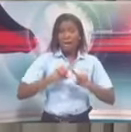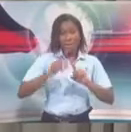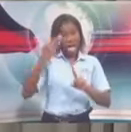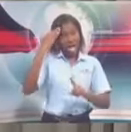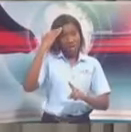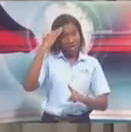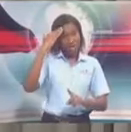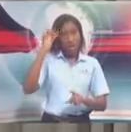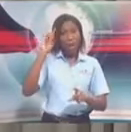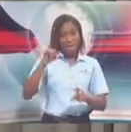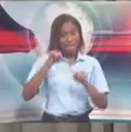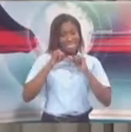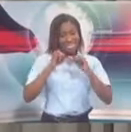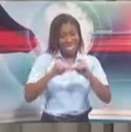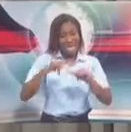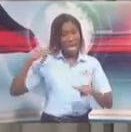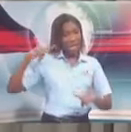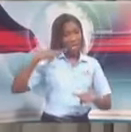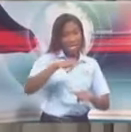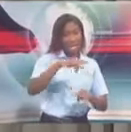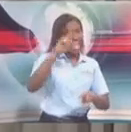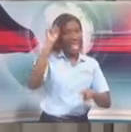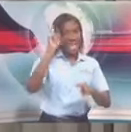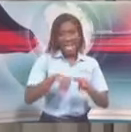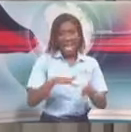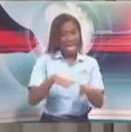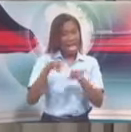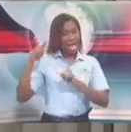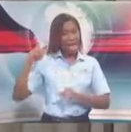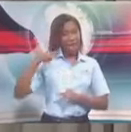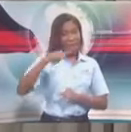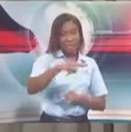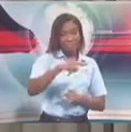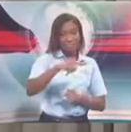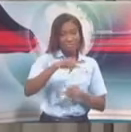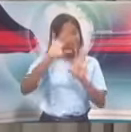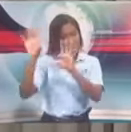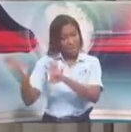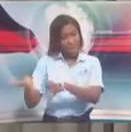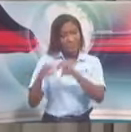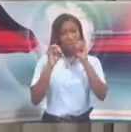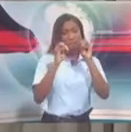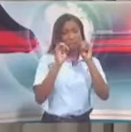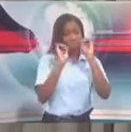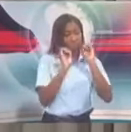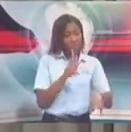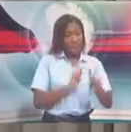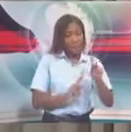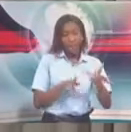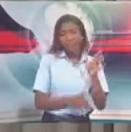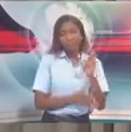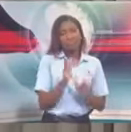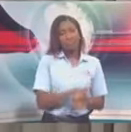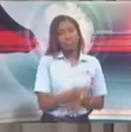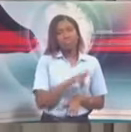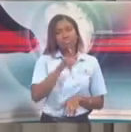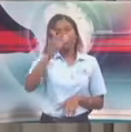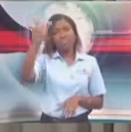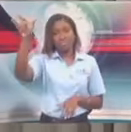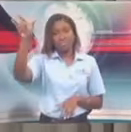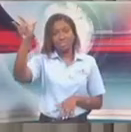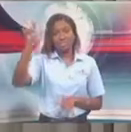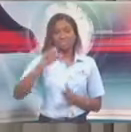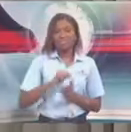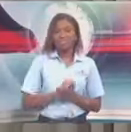picked up personnel in Ghana, they picked up personnel in Trinidad, they left. I don't know what type of planes came in, who came in on the planes, etc. The